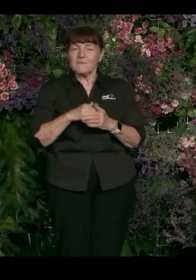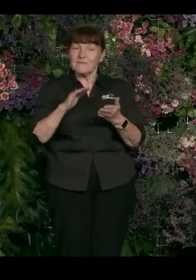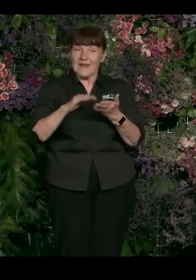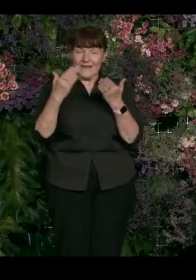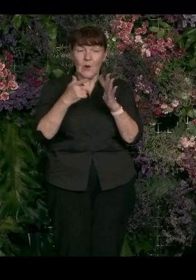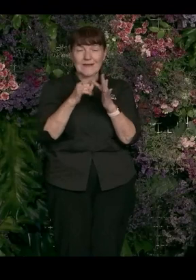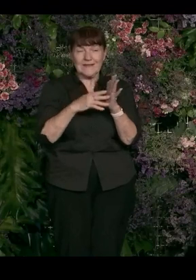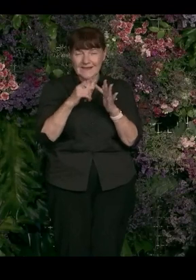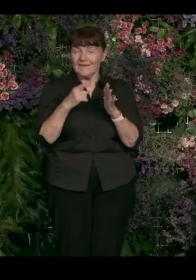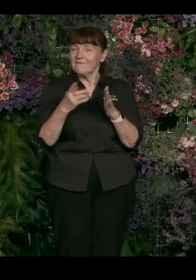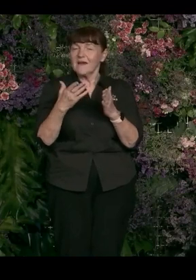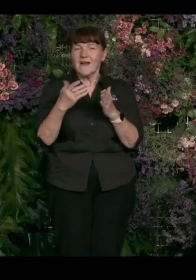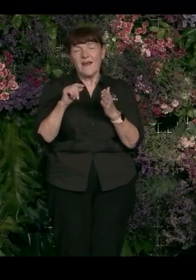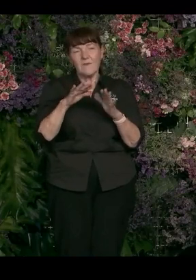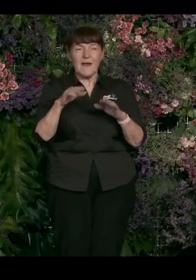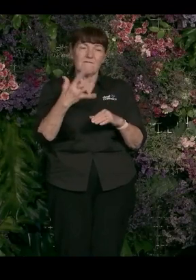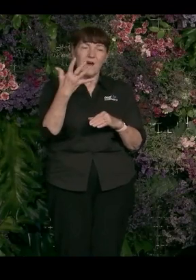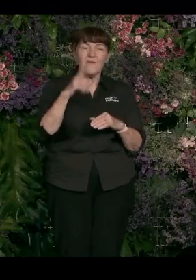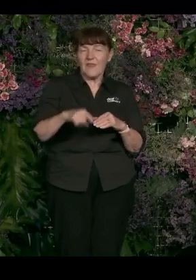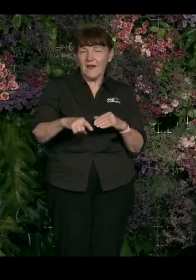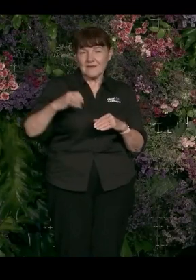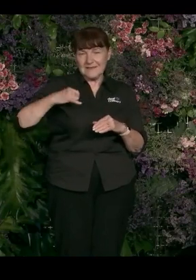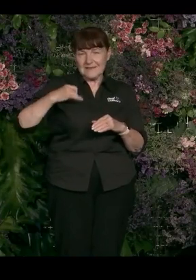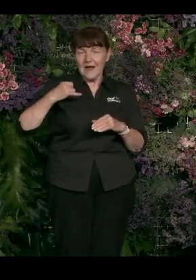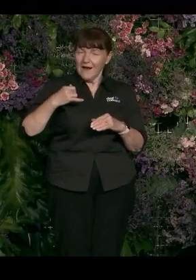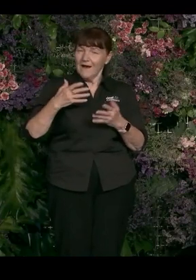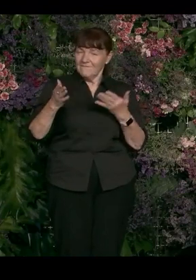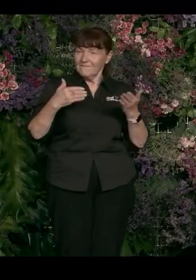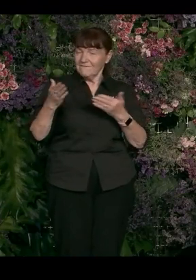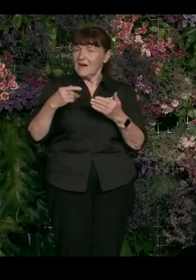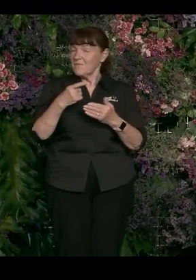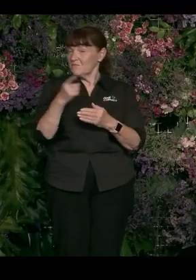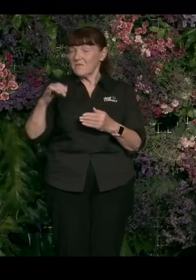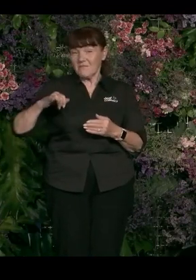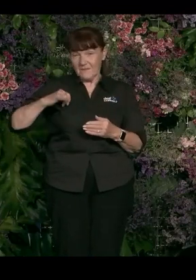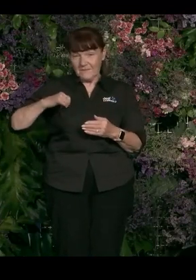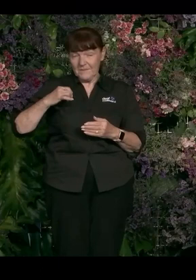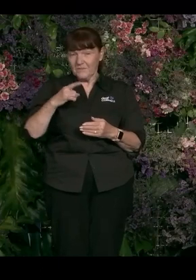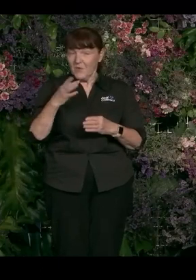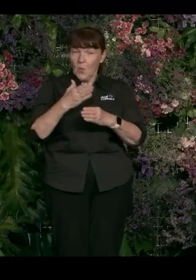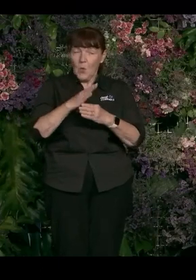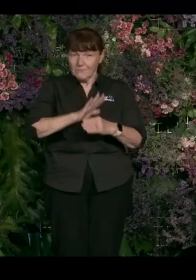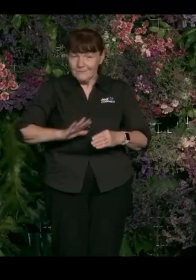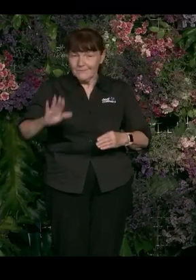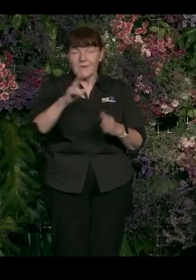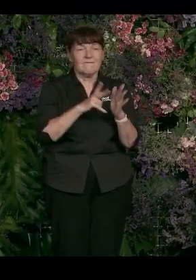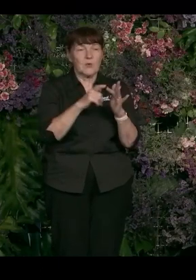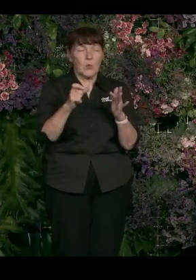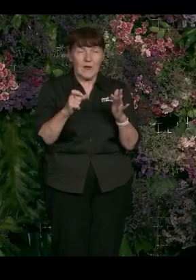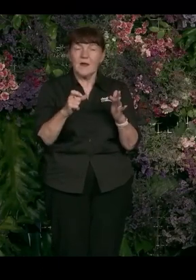I run a service system with about 5,000 employees and they are employees working across the state